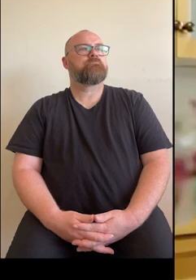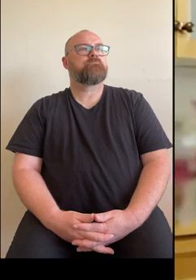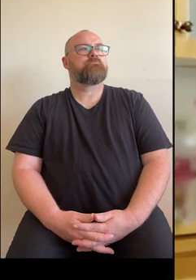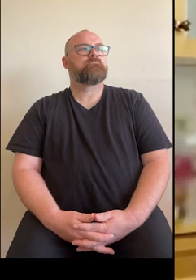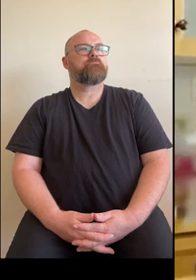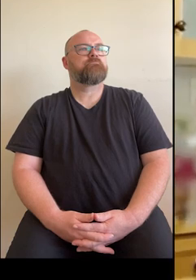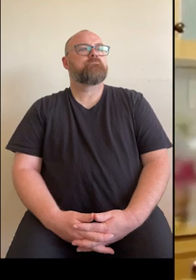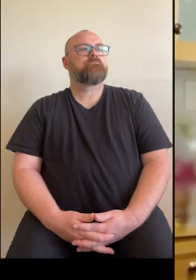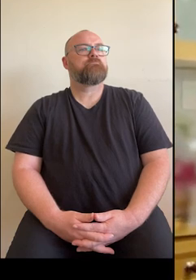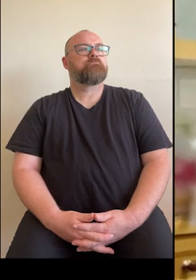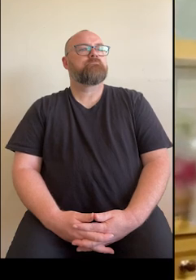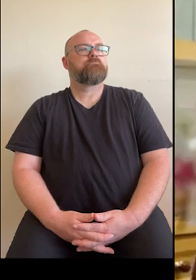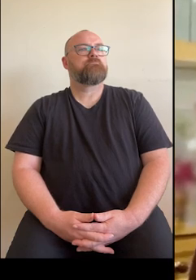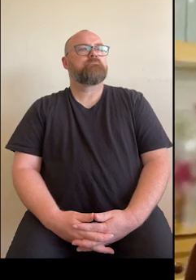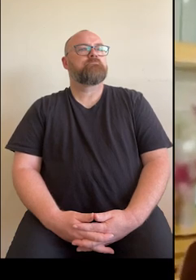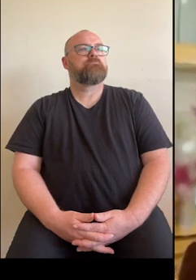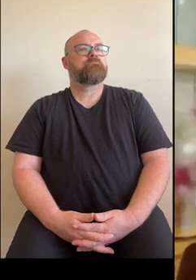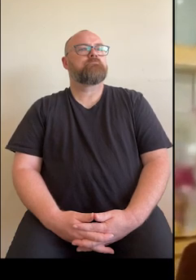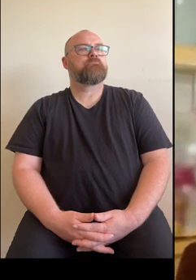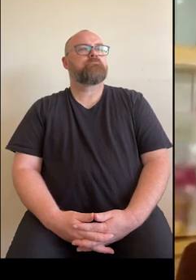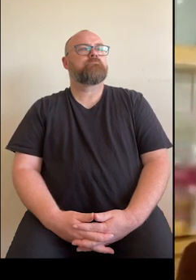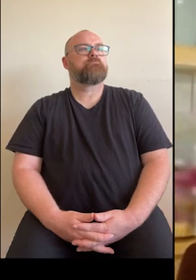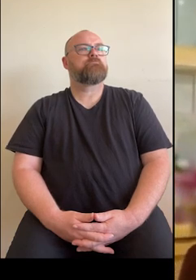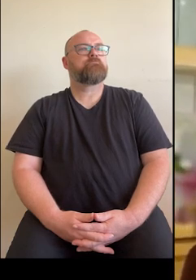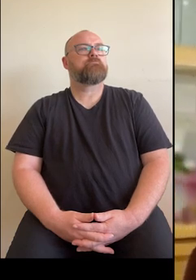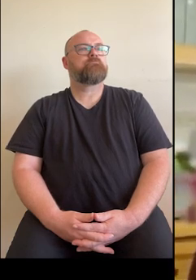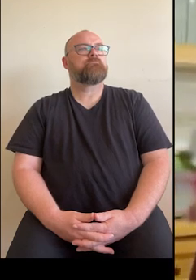a lovely feeling to know that I had her back.